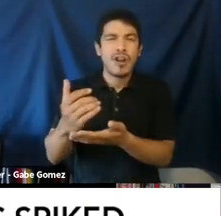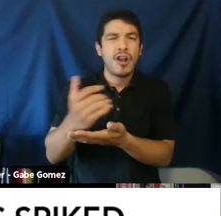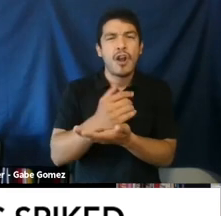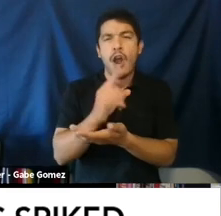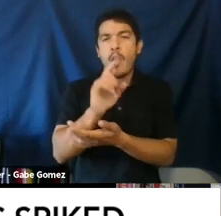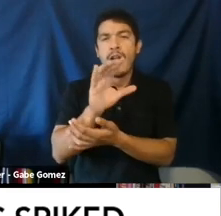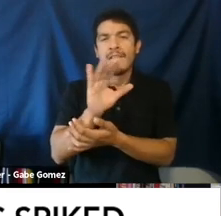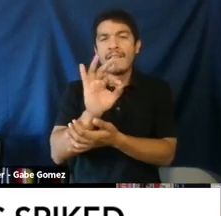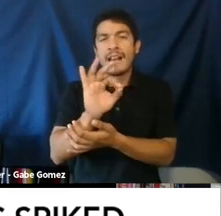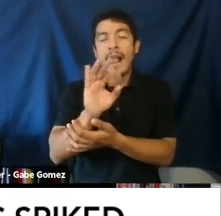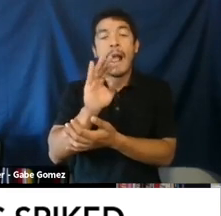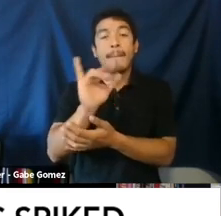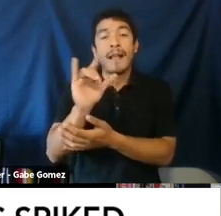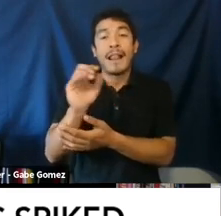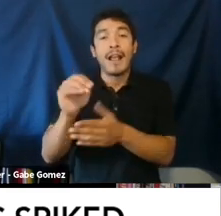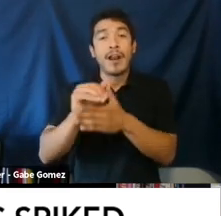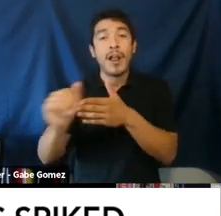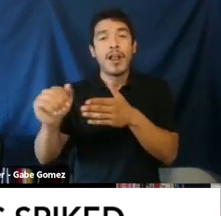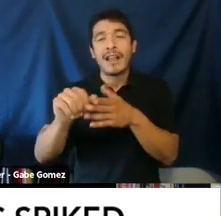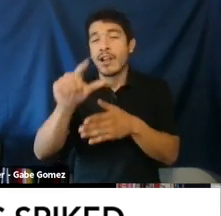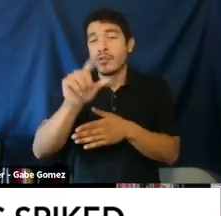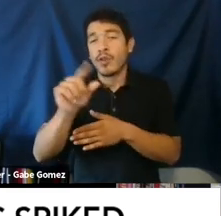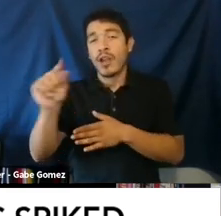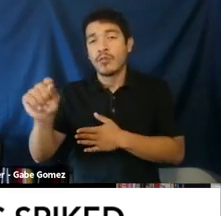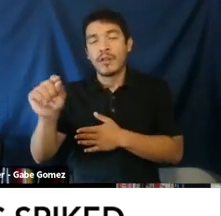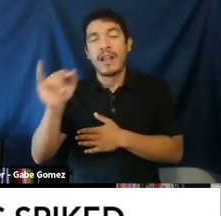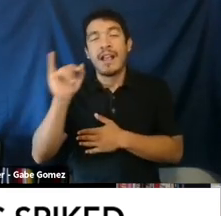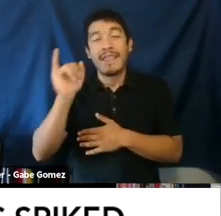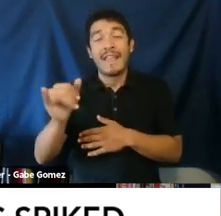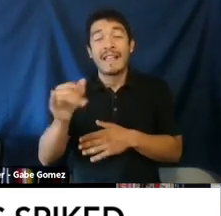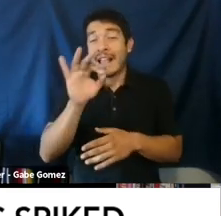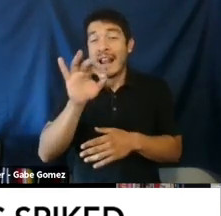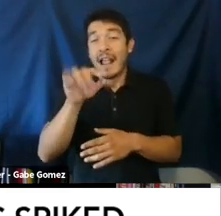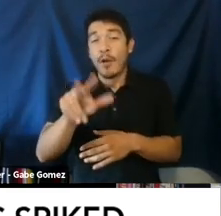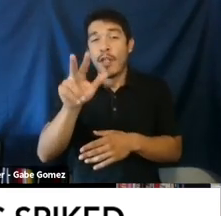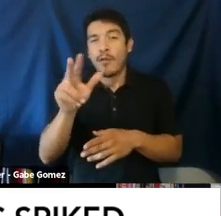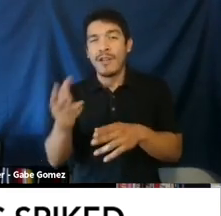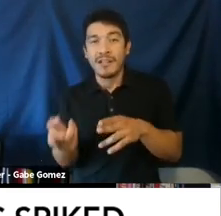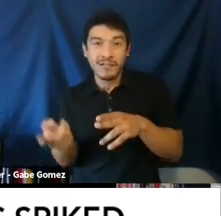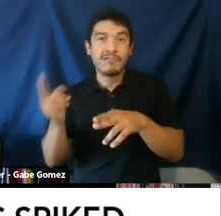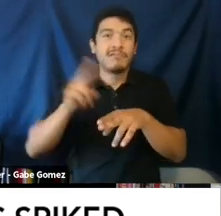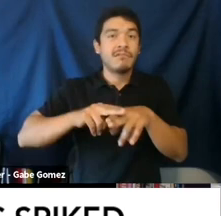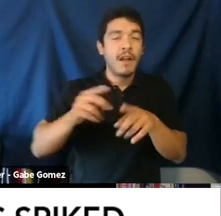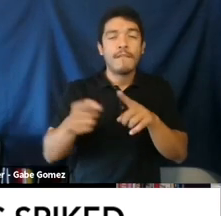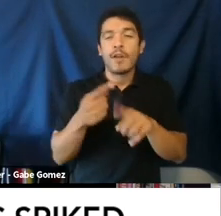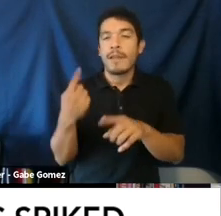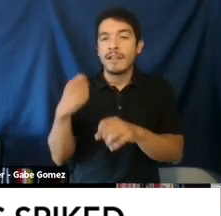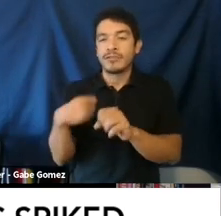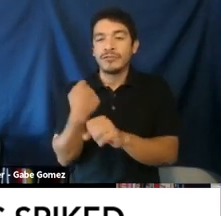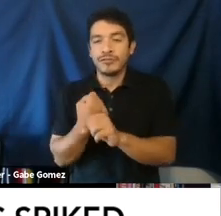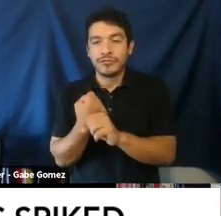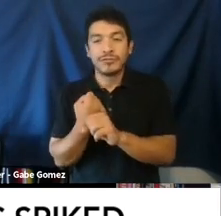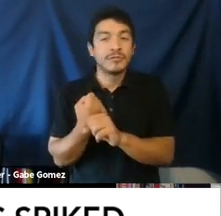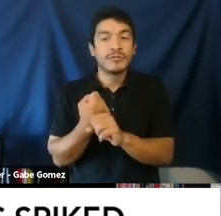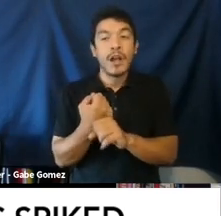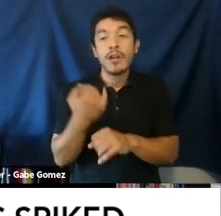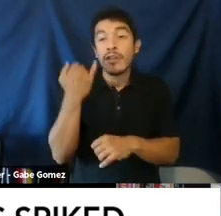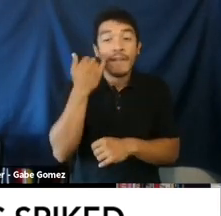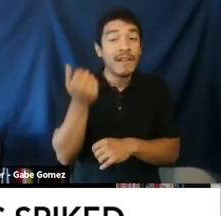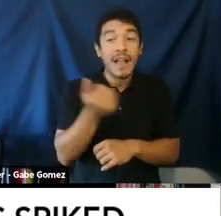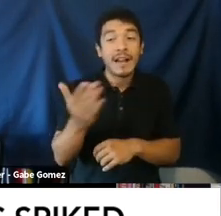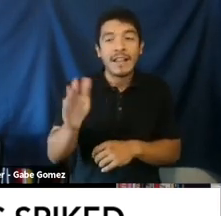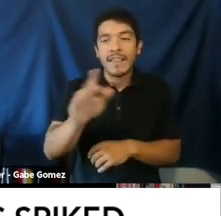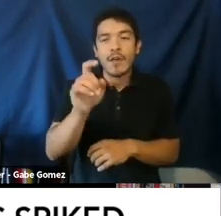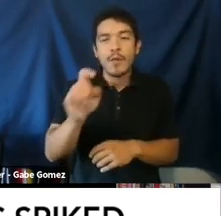take effect. And we also saw that the gaming industry earned $159 billion in 2020, which represents a 9